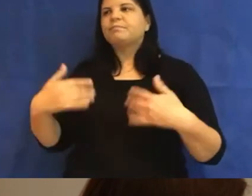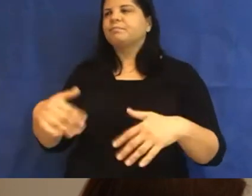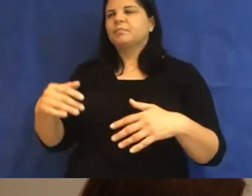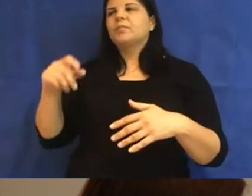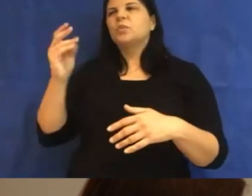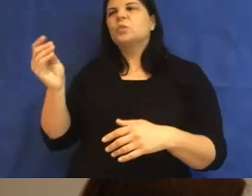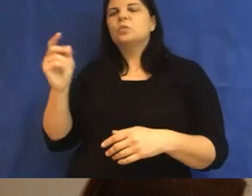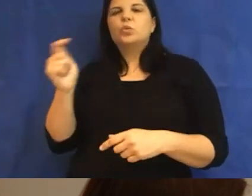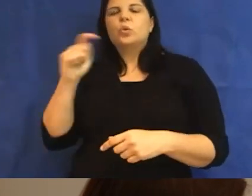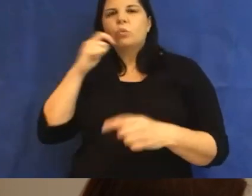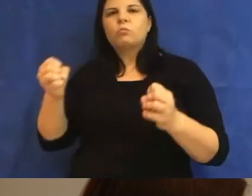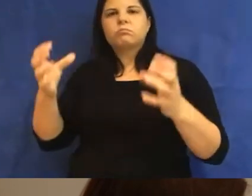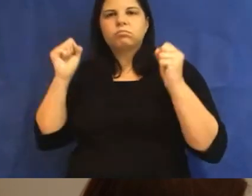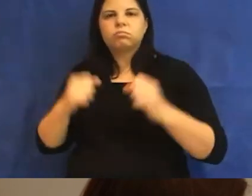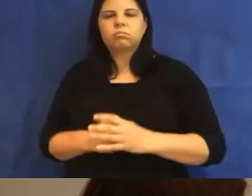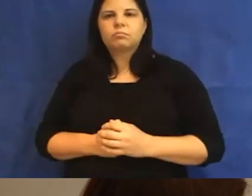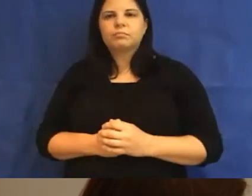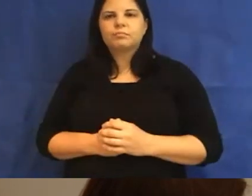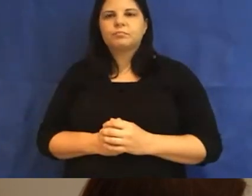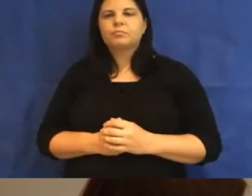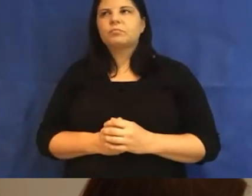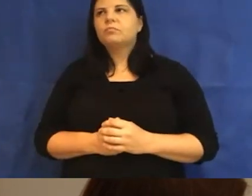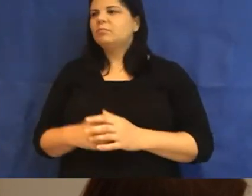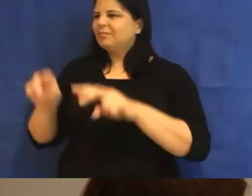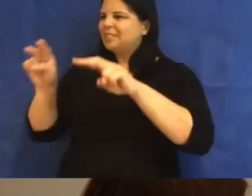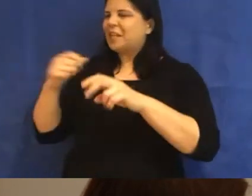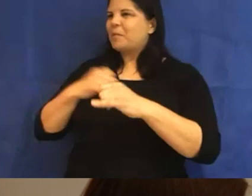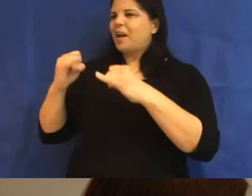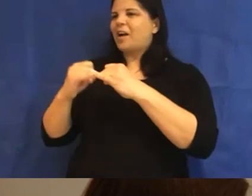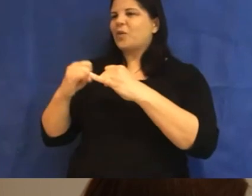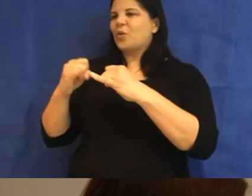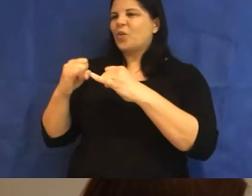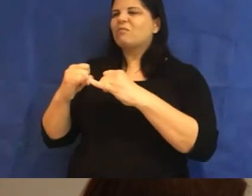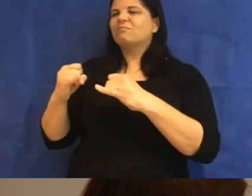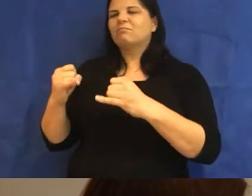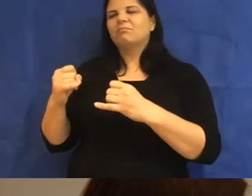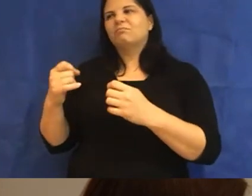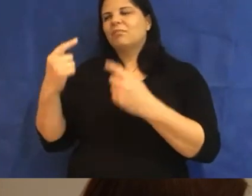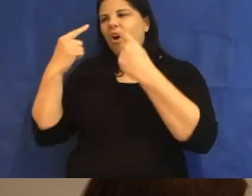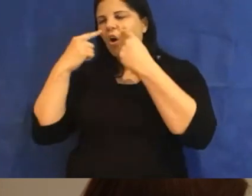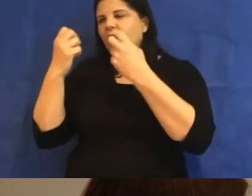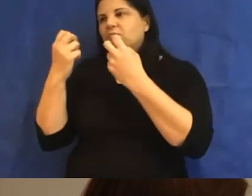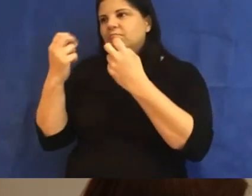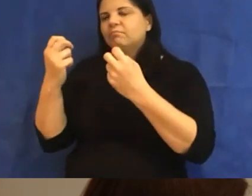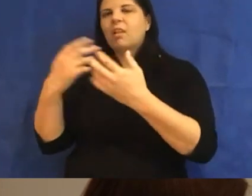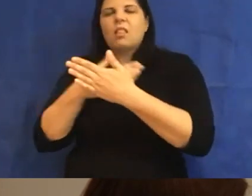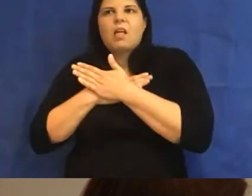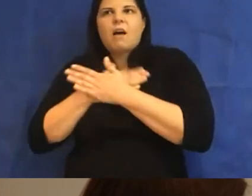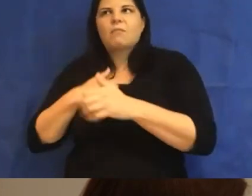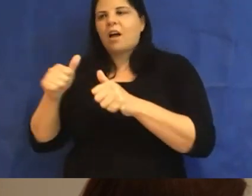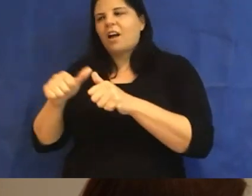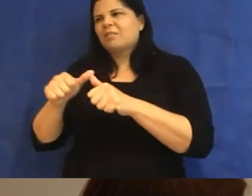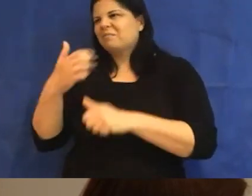I'm forever changed by the amount of love I saw in my uncle's eyes as he nursed my aunt. His beautiful, proud love made his